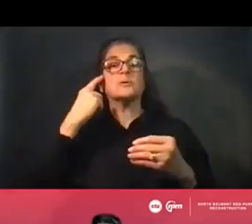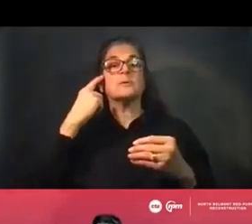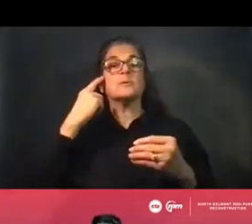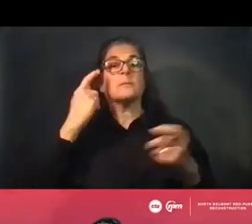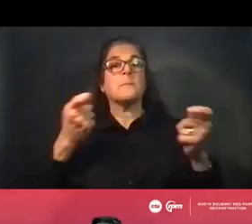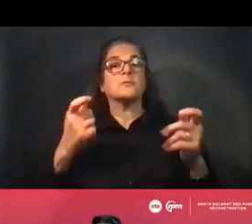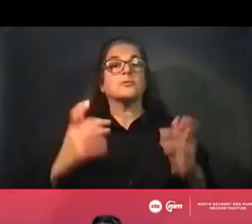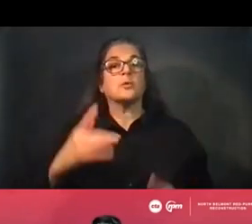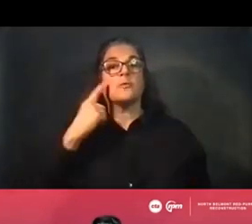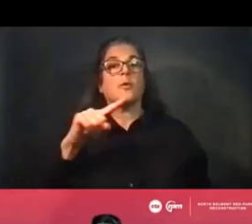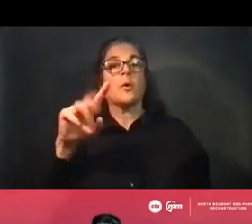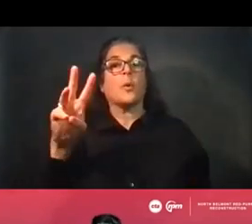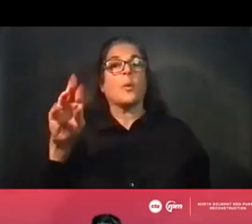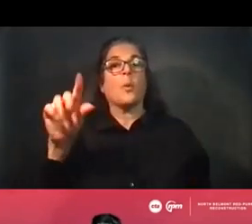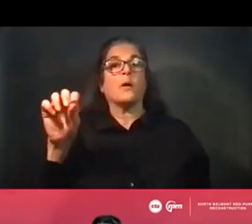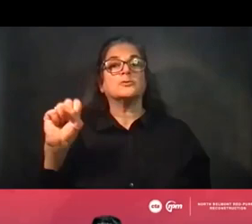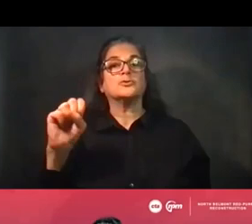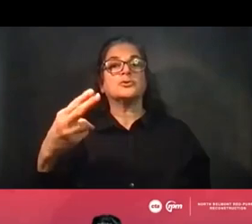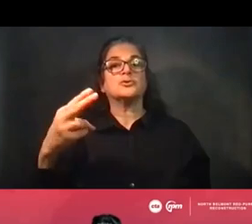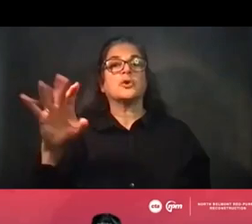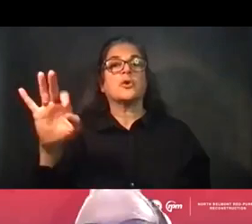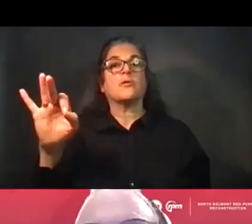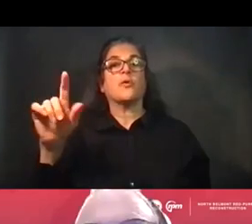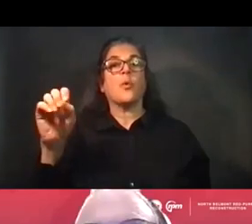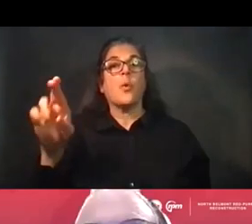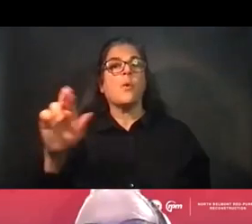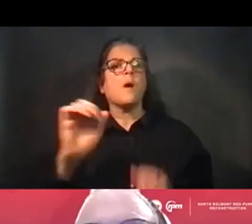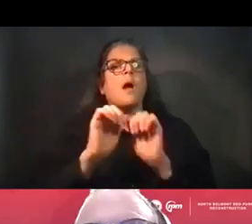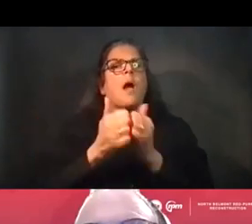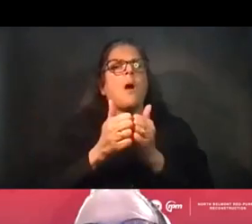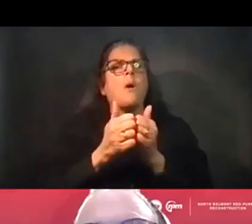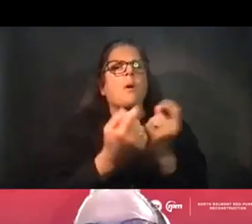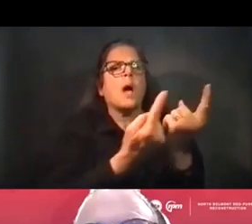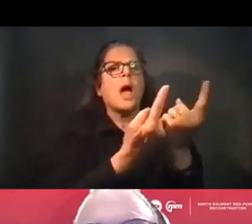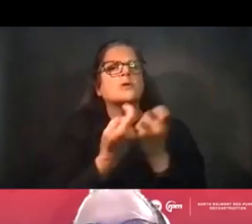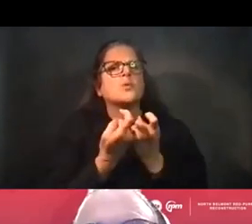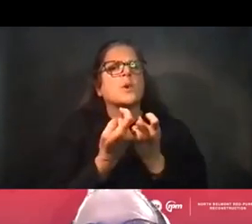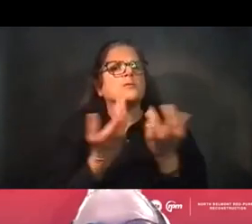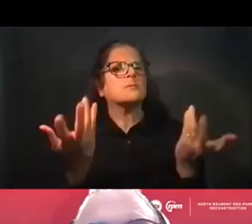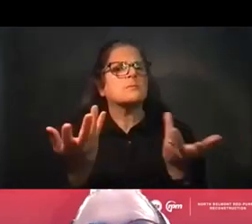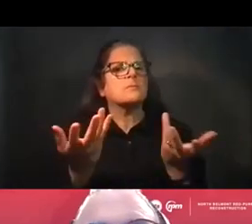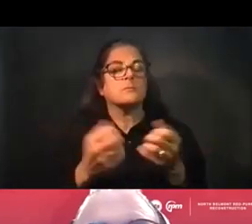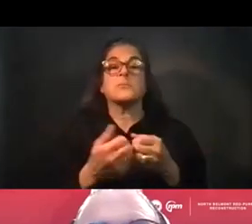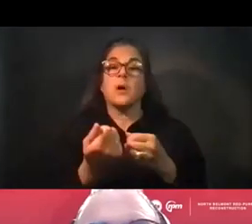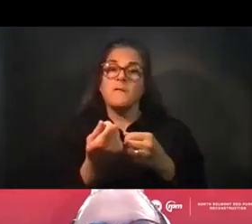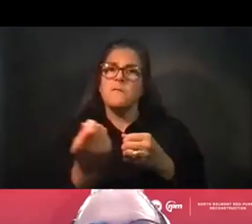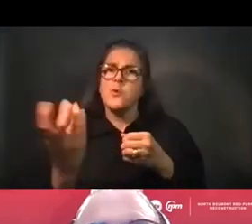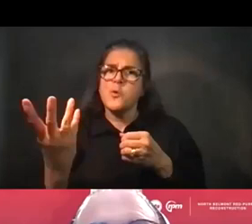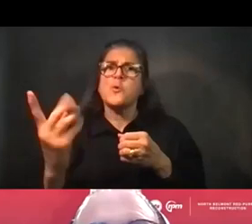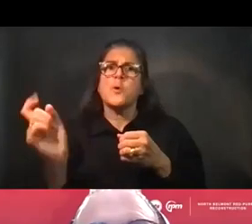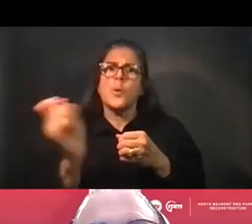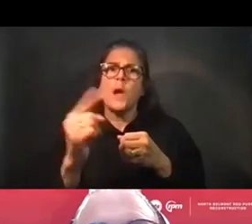So how to ask questions. We've already been getting a few questions in the chat. So that's good.